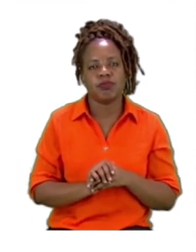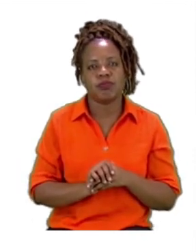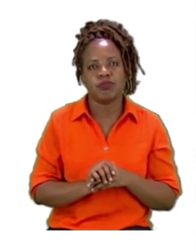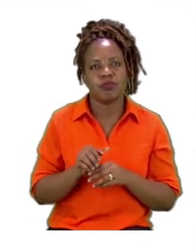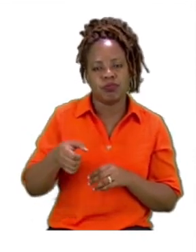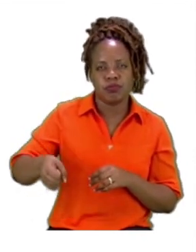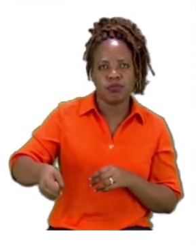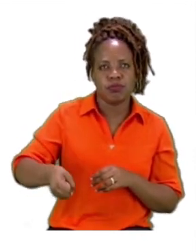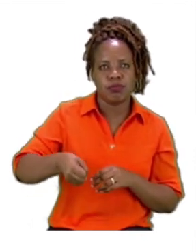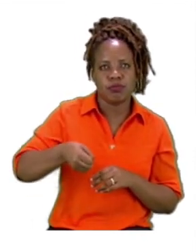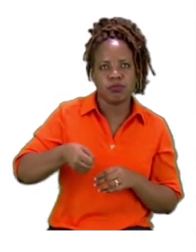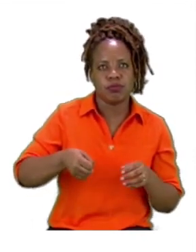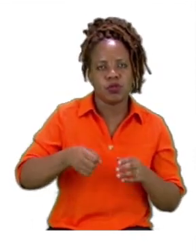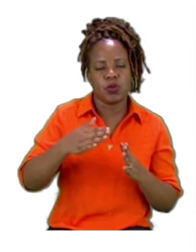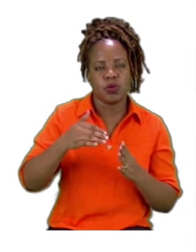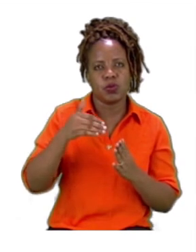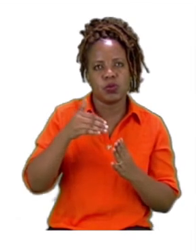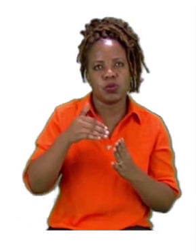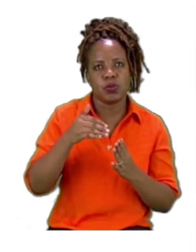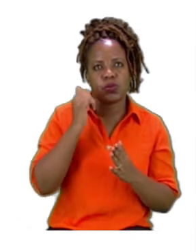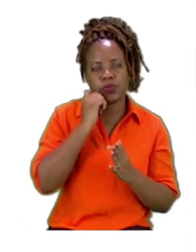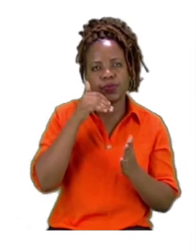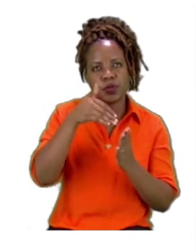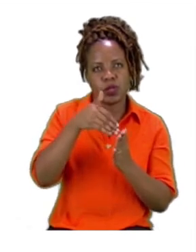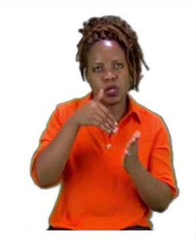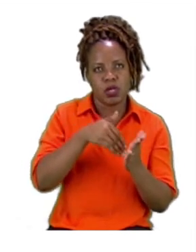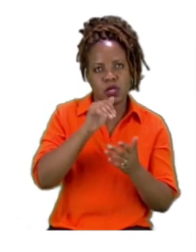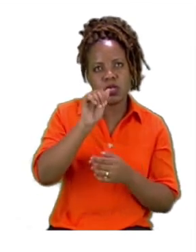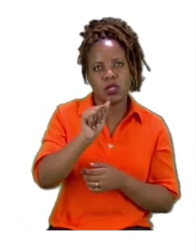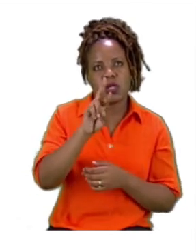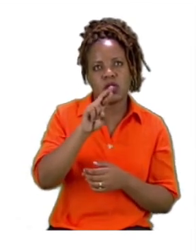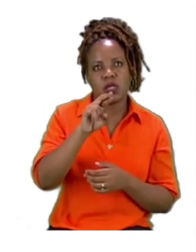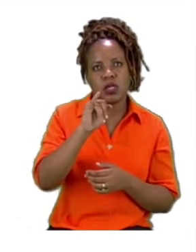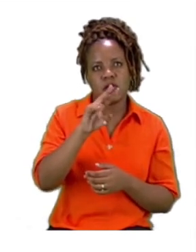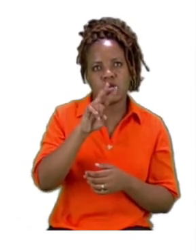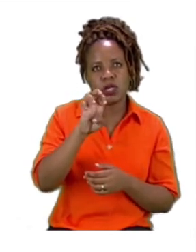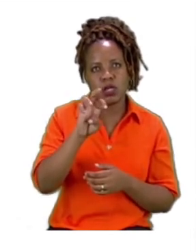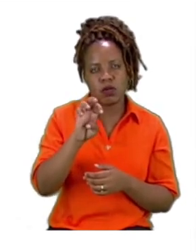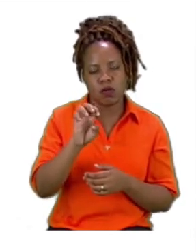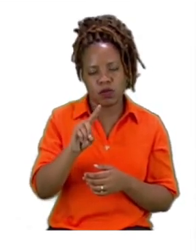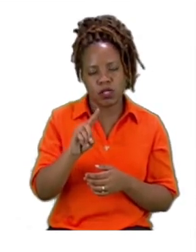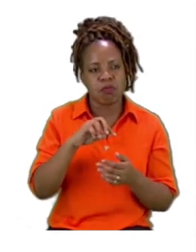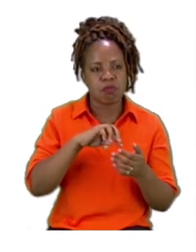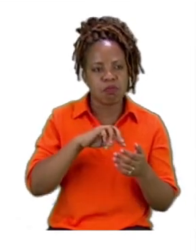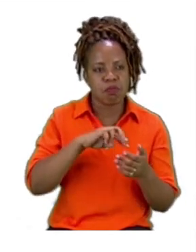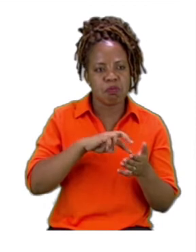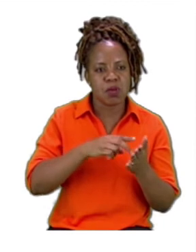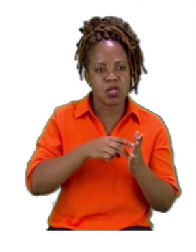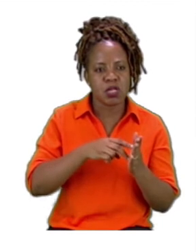The word arrived which means to come in. So, if you arrive from town,